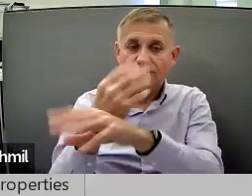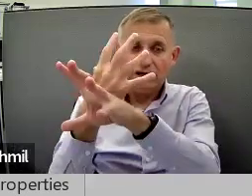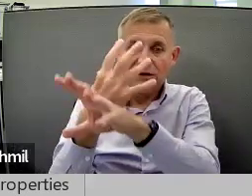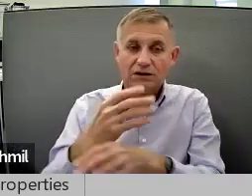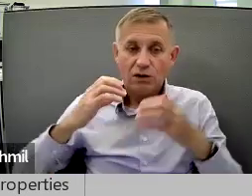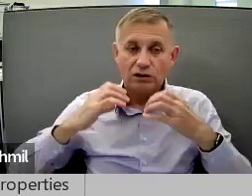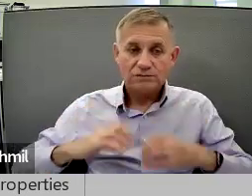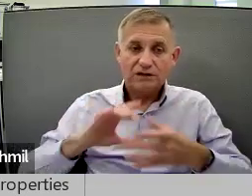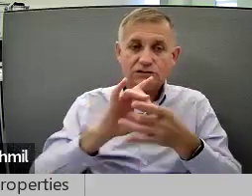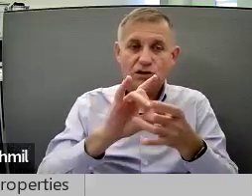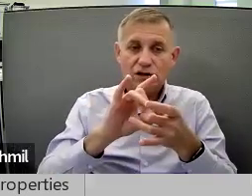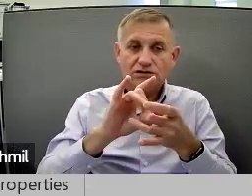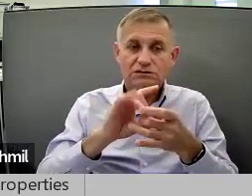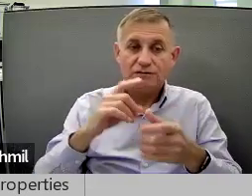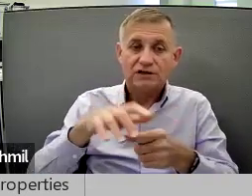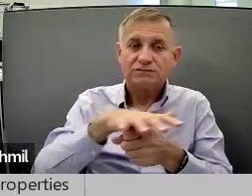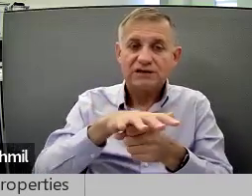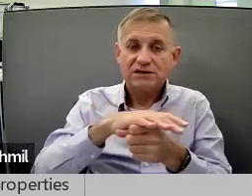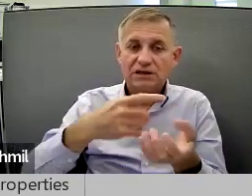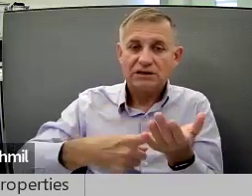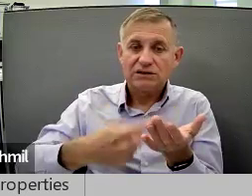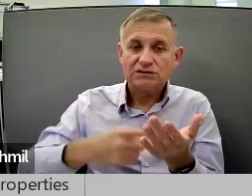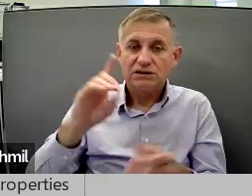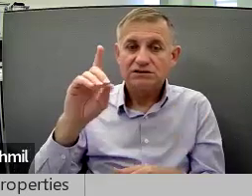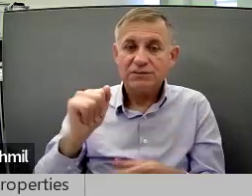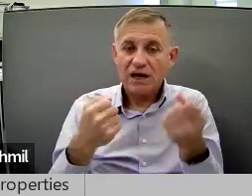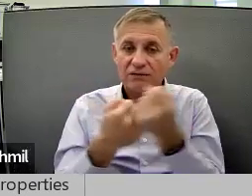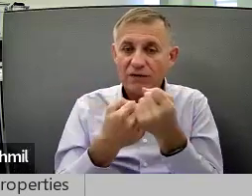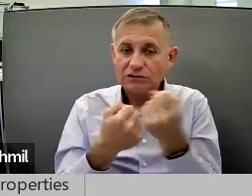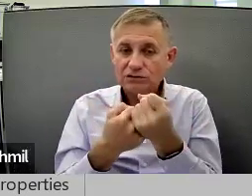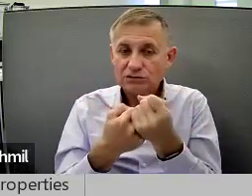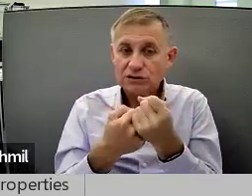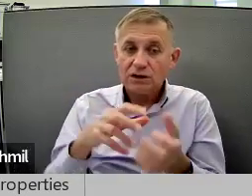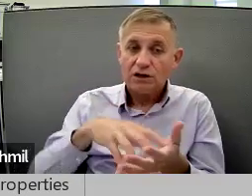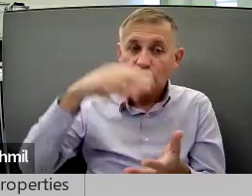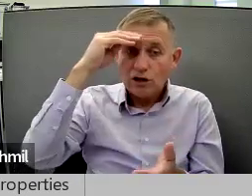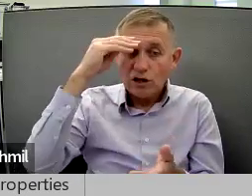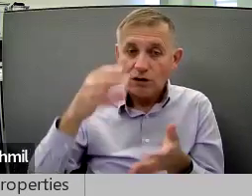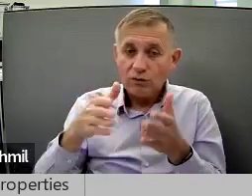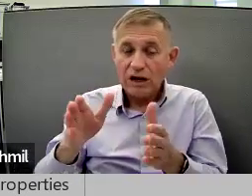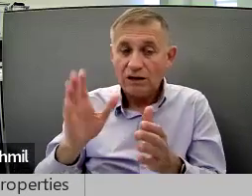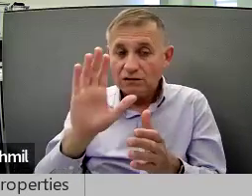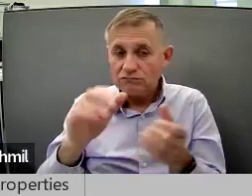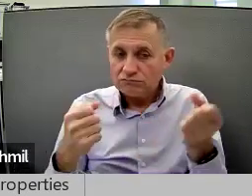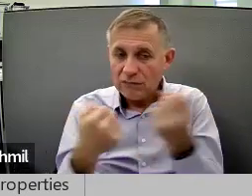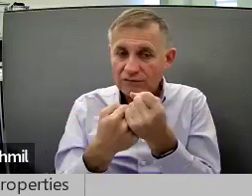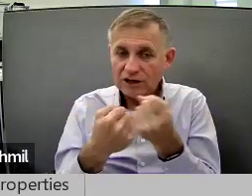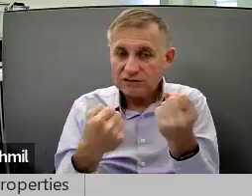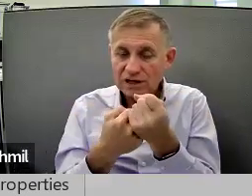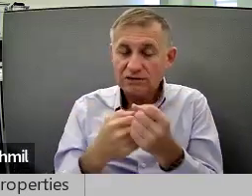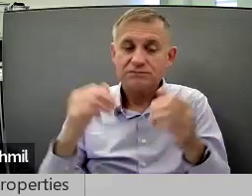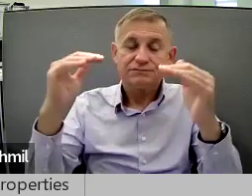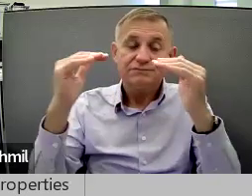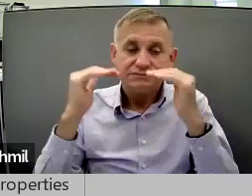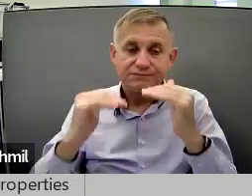from 1 to 2 p.m. virtually. Consumer Connections is the space to discuss disability advocacy and to learn new ways